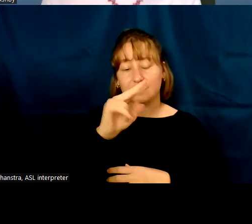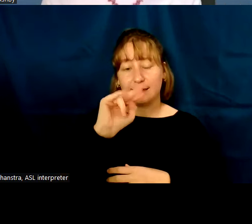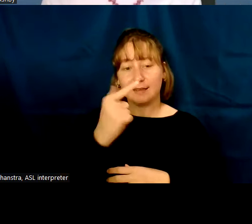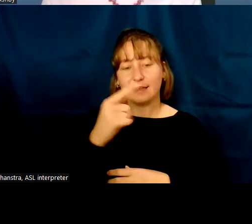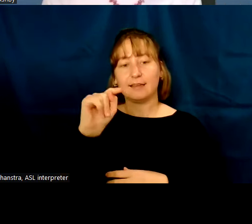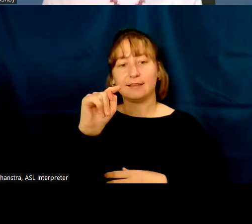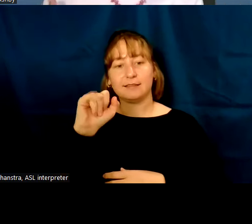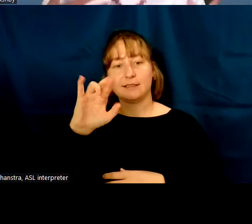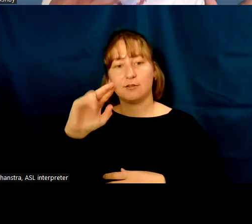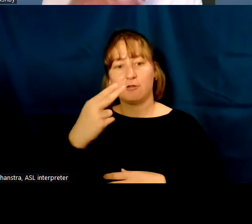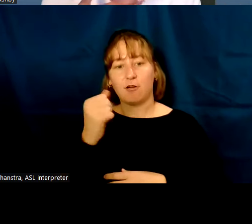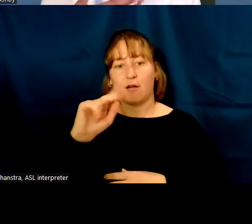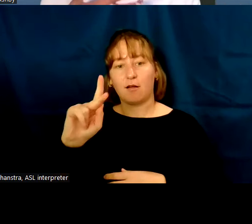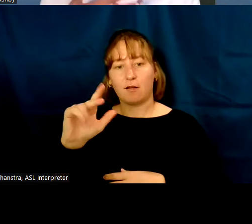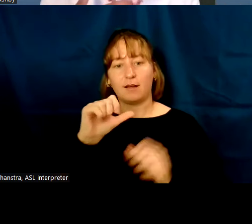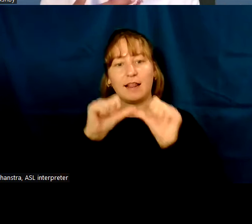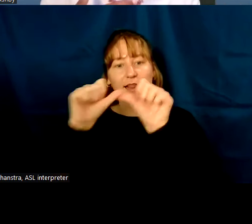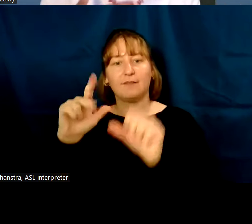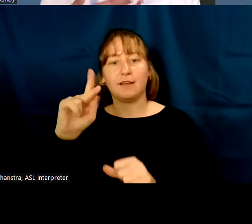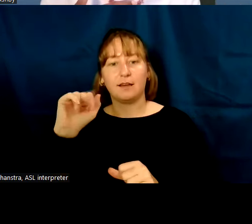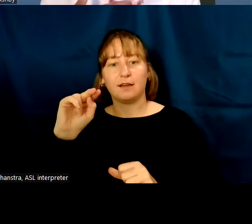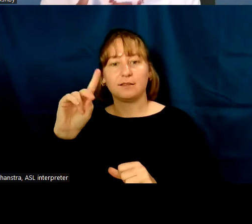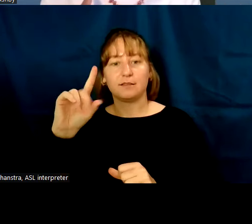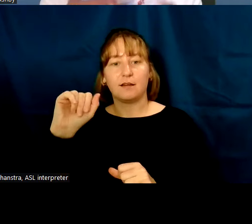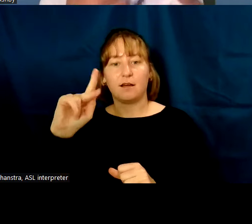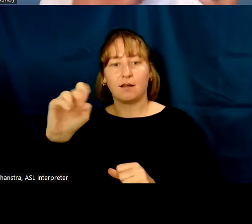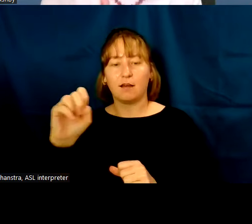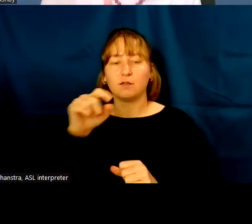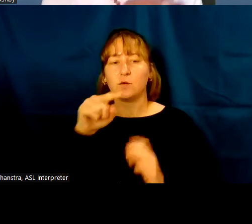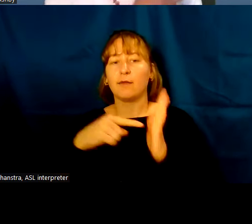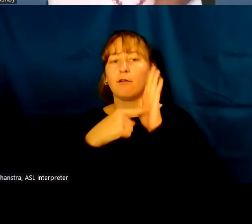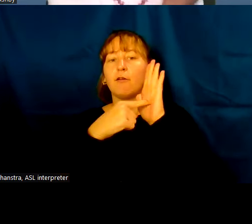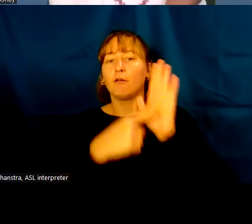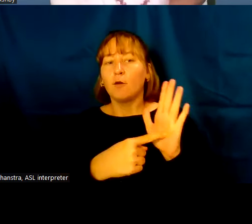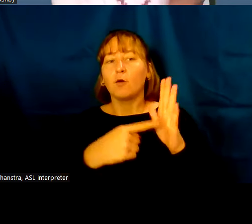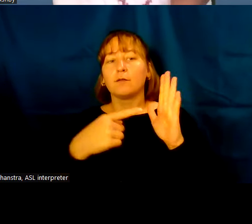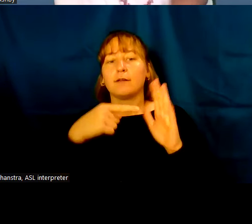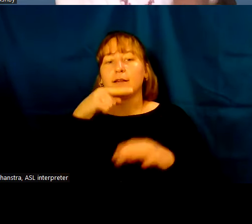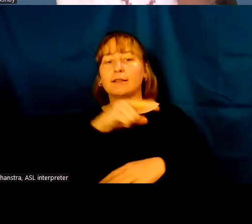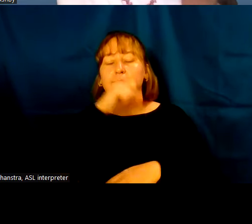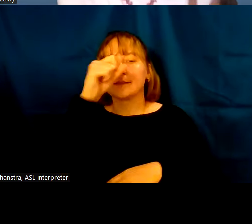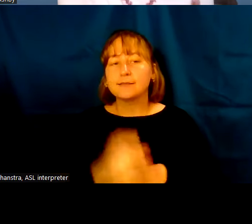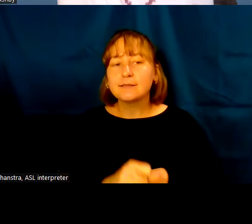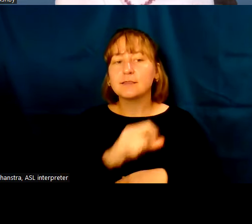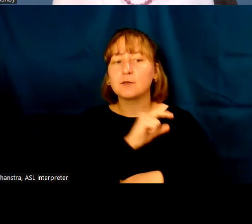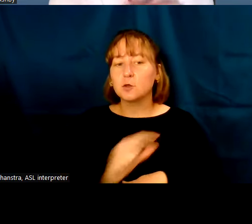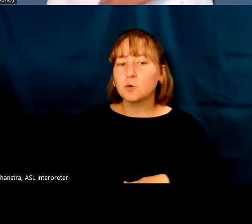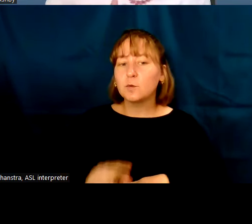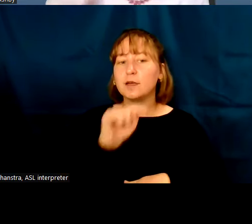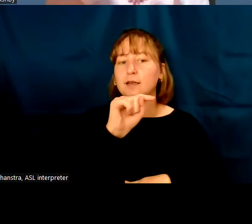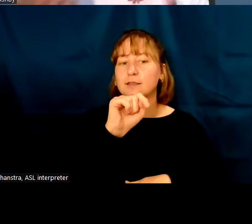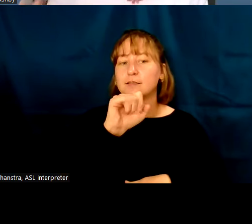embodying this powerful Napatan king, Taharka, who ruled in Egypt during the 25th dynasty,